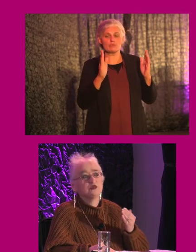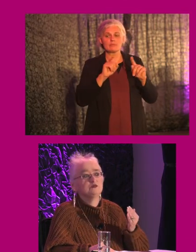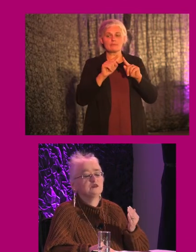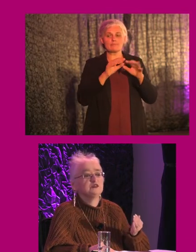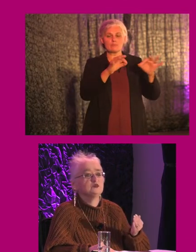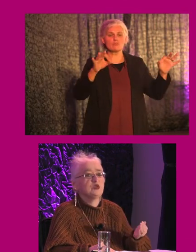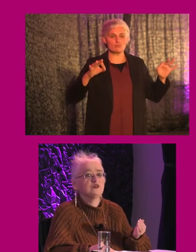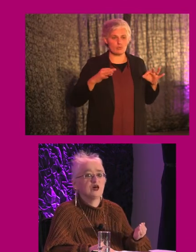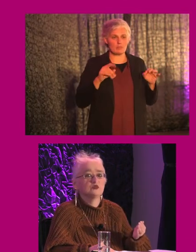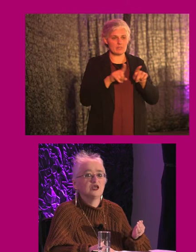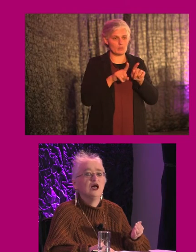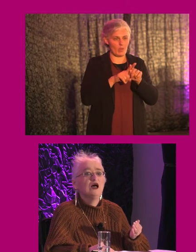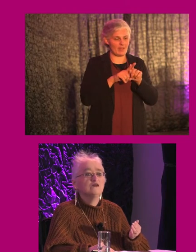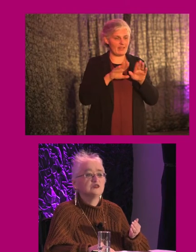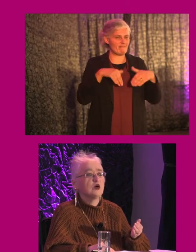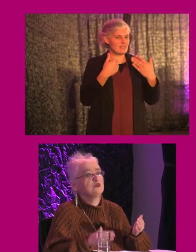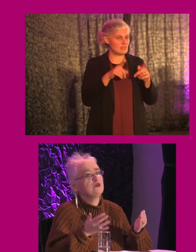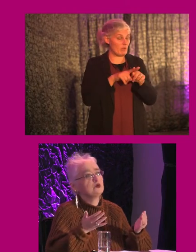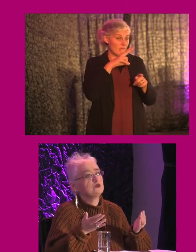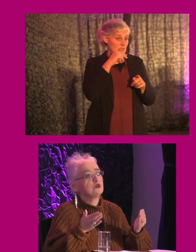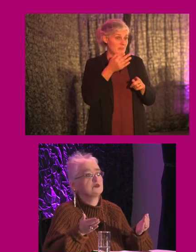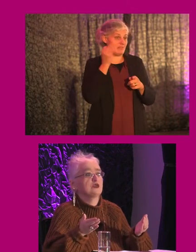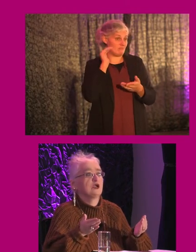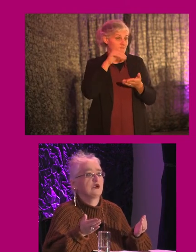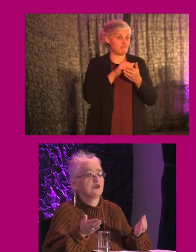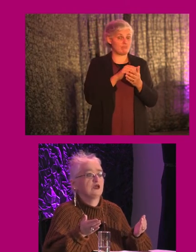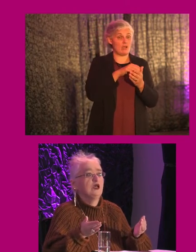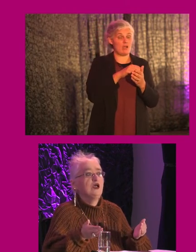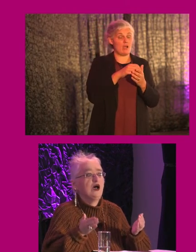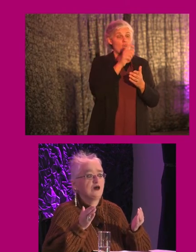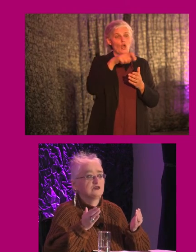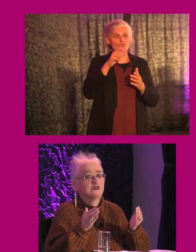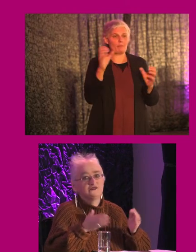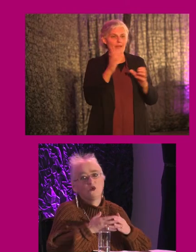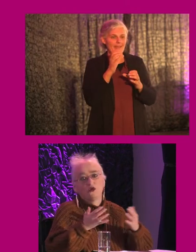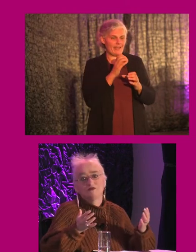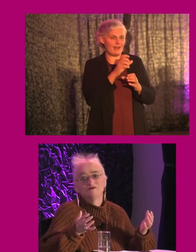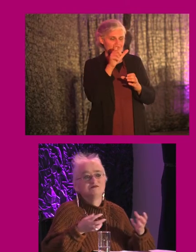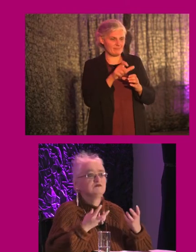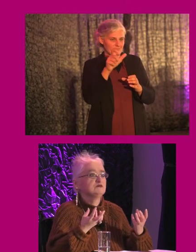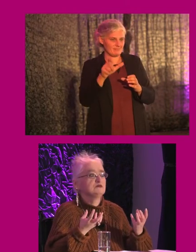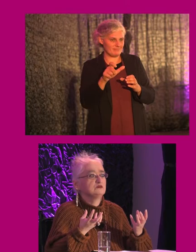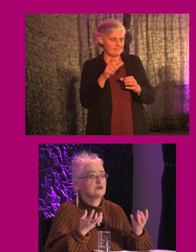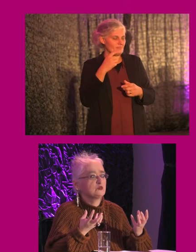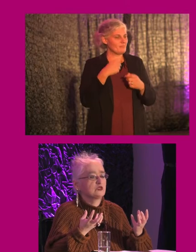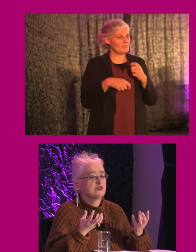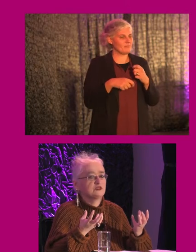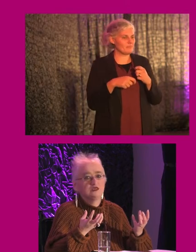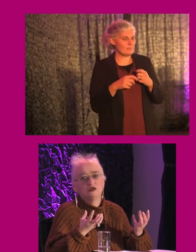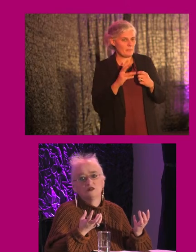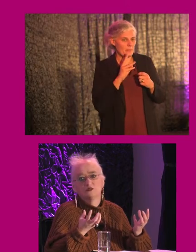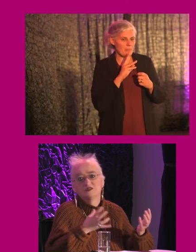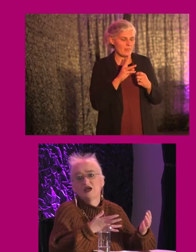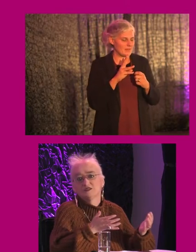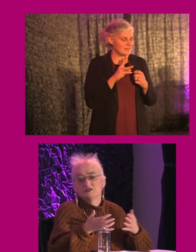And one thing we assume we made with that was, for example, if you come to a customer care area and there is four, what's the word, it's not